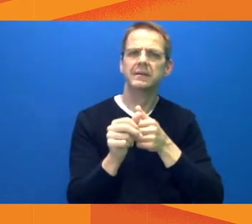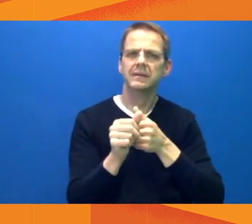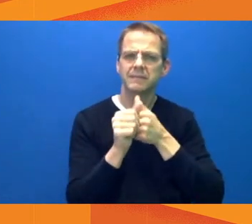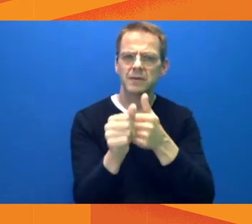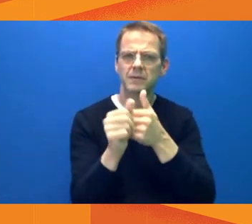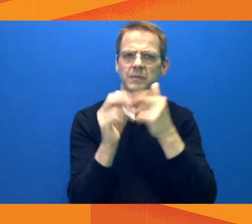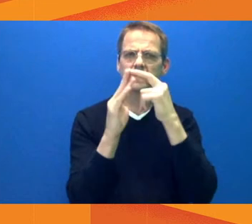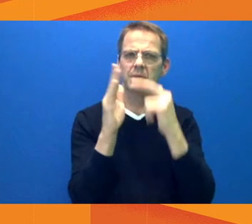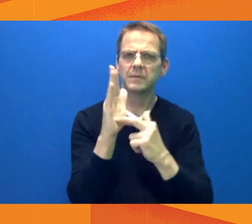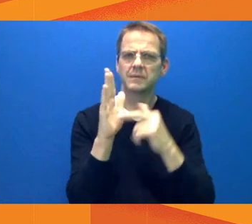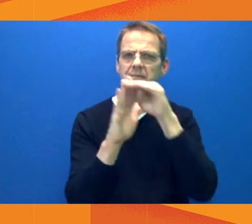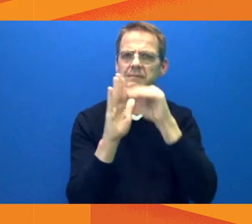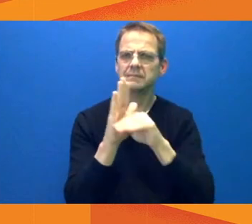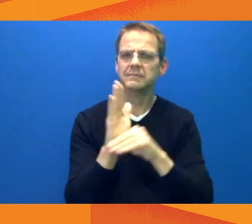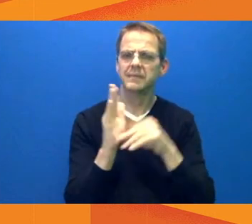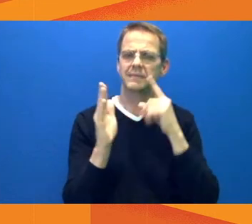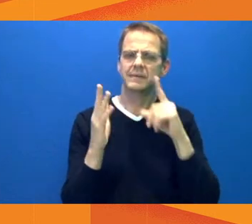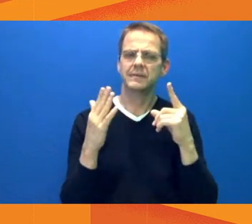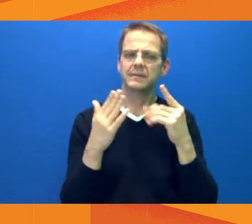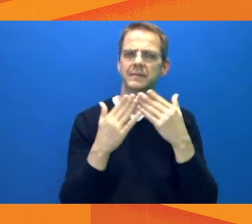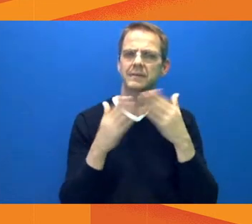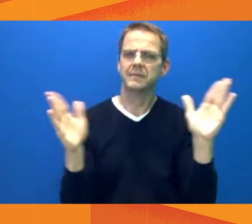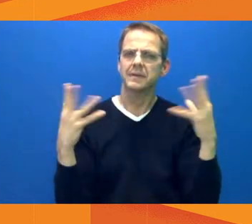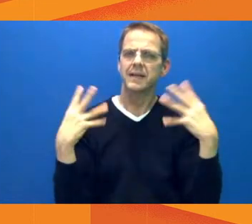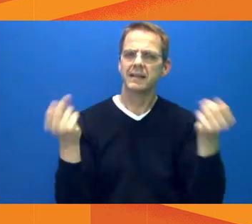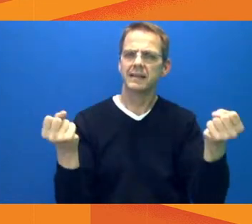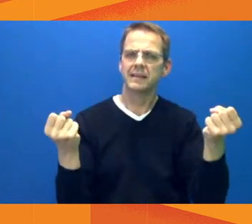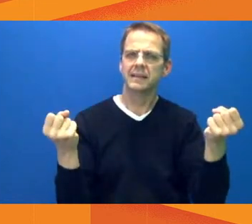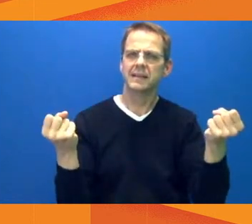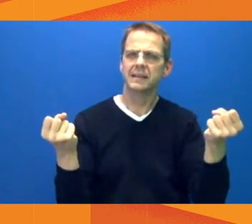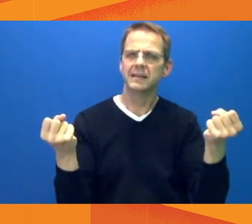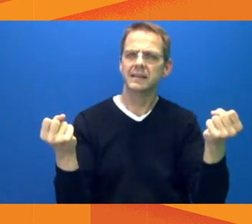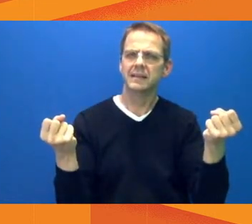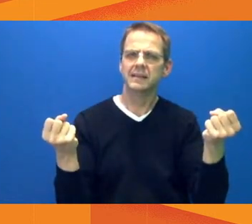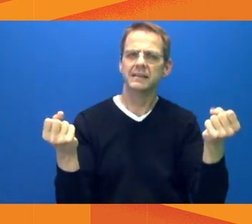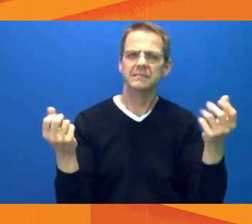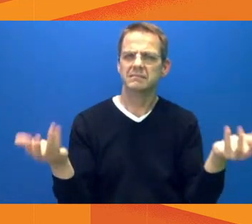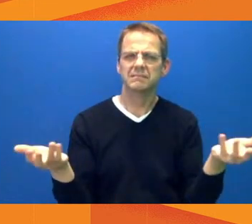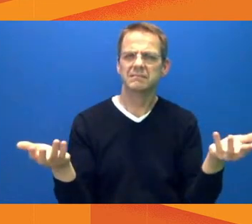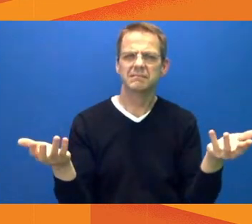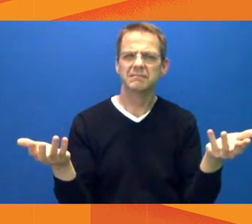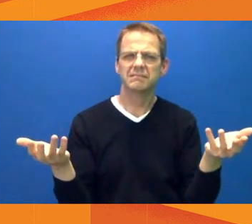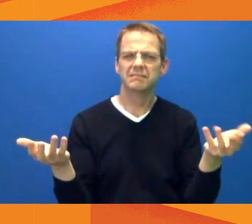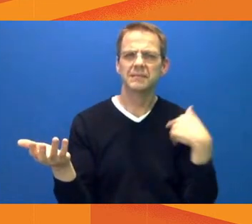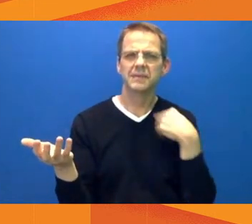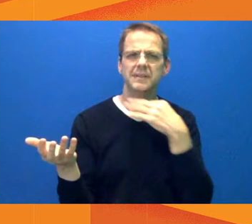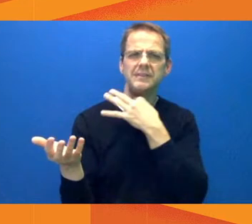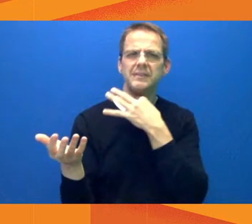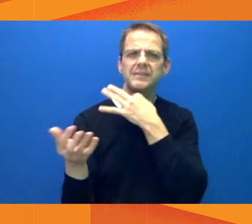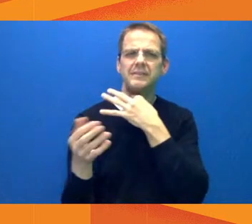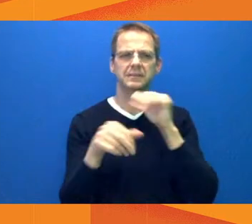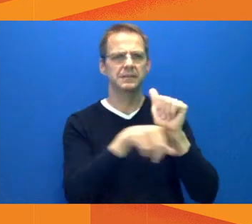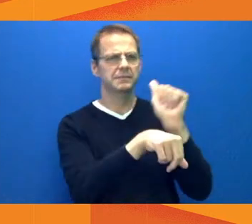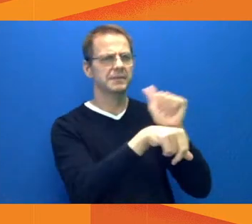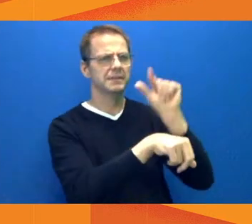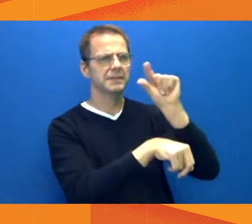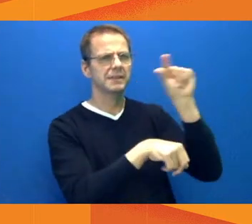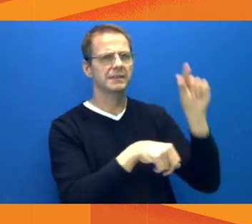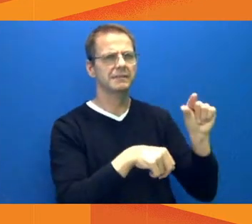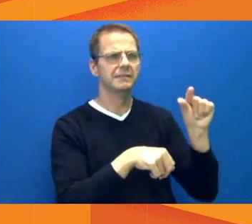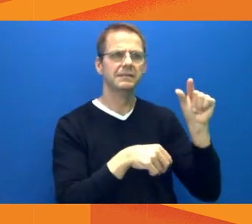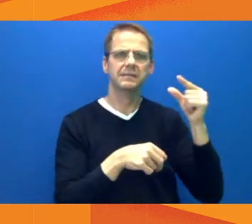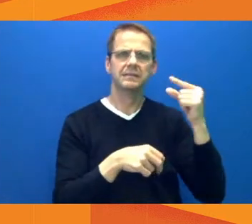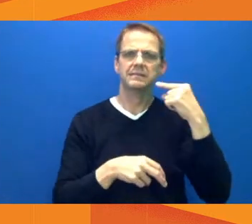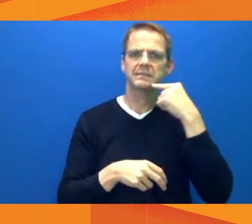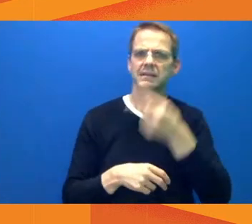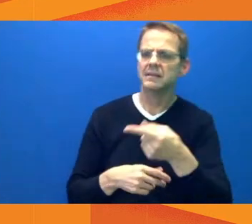But I know this is more something for the province to answer, but what has the province told you is different? We heard from Minister Madhu that there's a new plan, but I think a